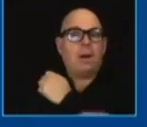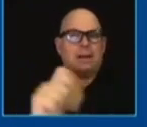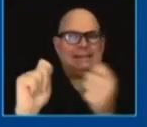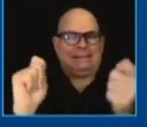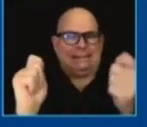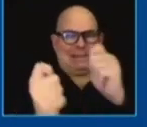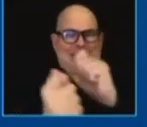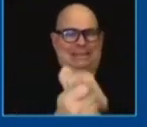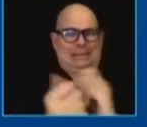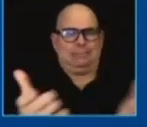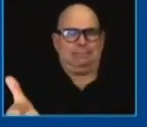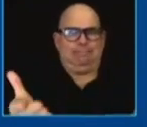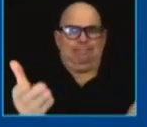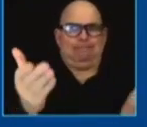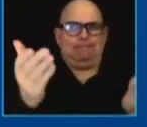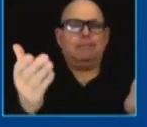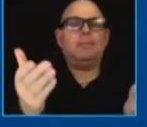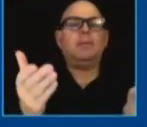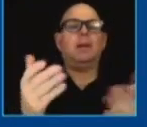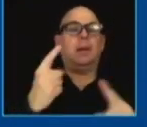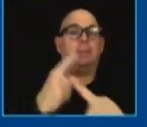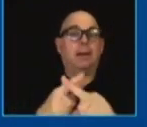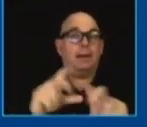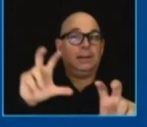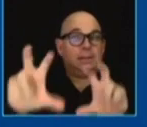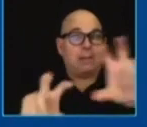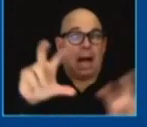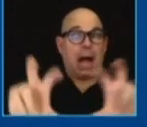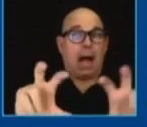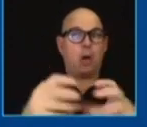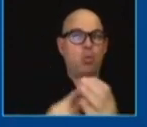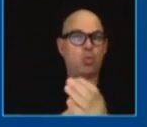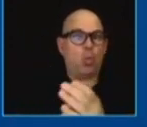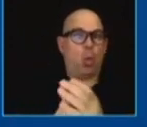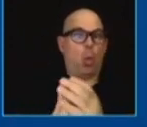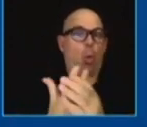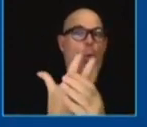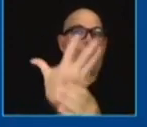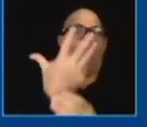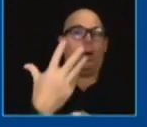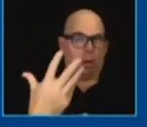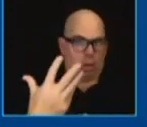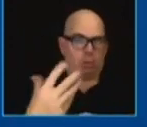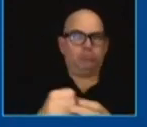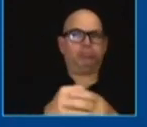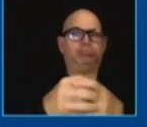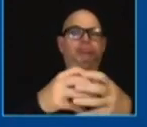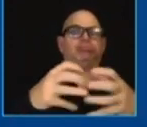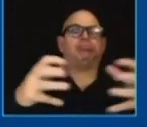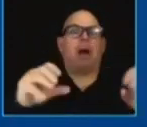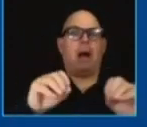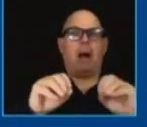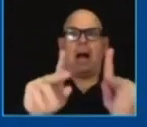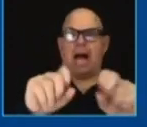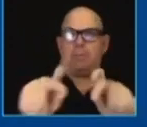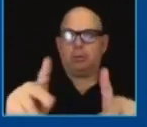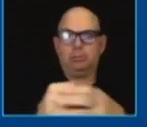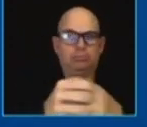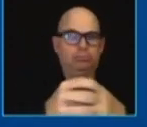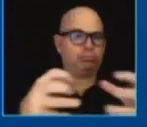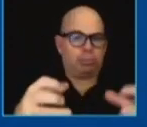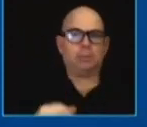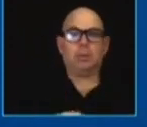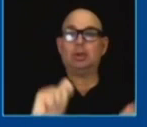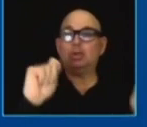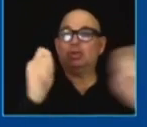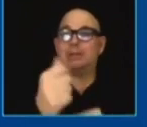investment of rebuilding america we're going to create better jobs for millions of americans by modernizing our roads our bridges our rails our